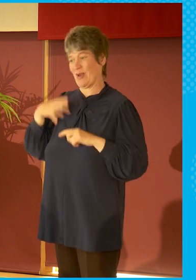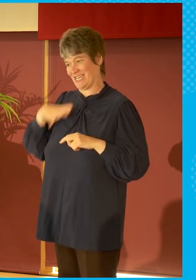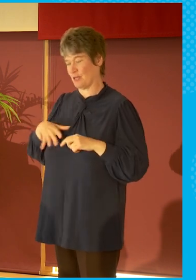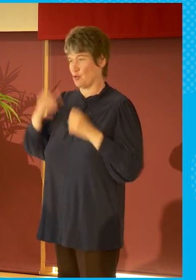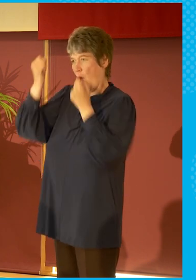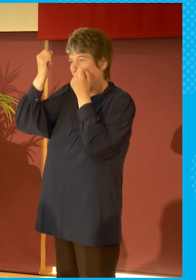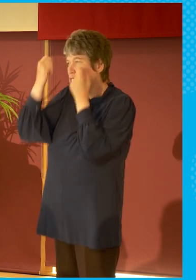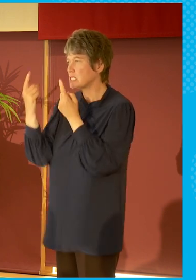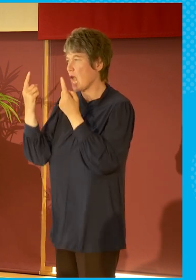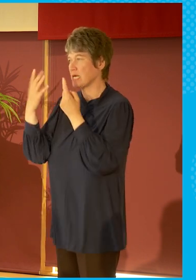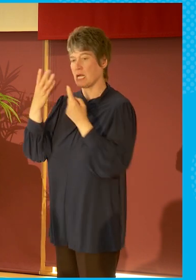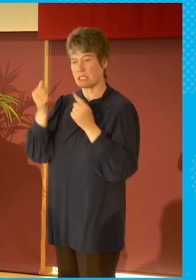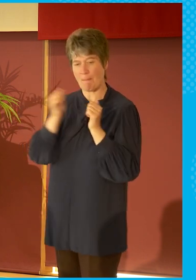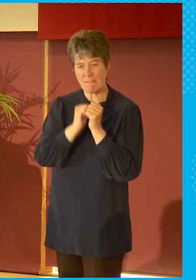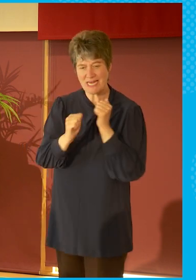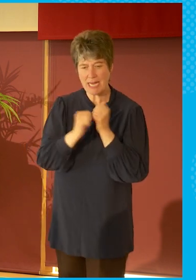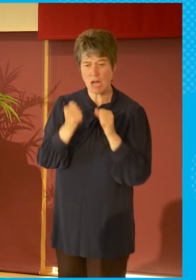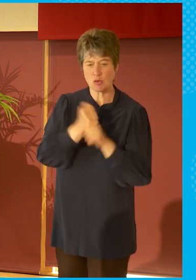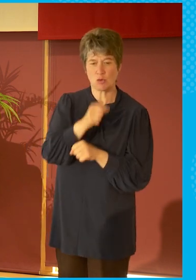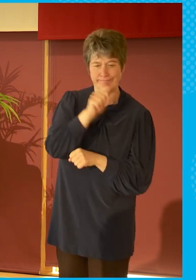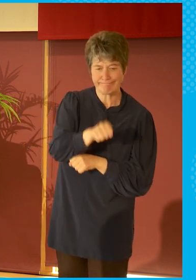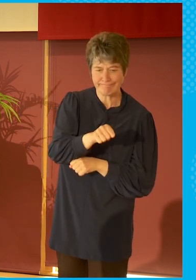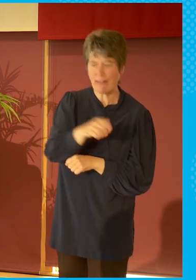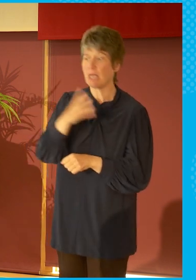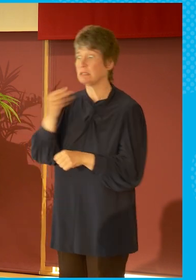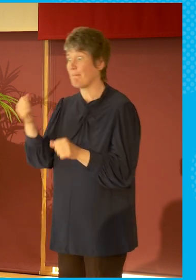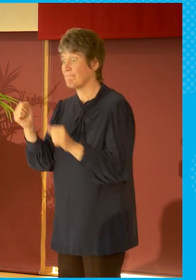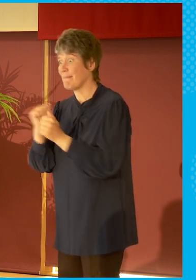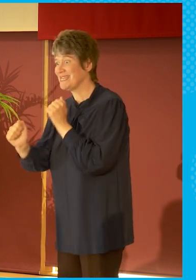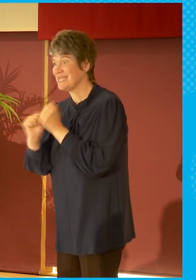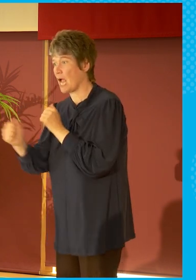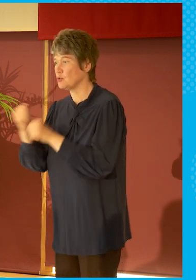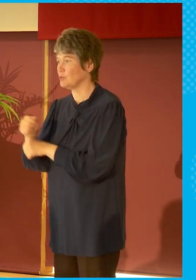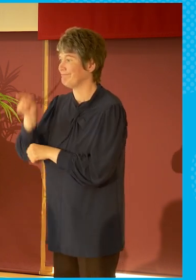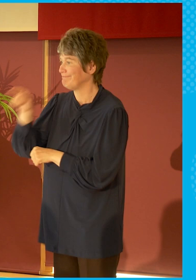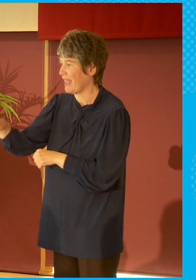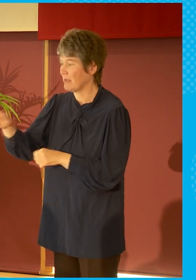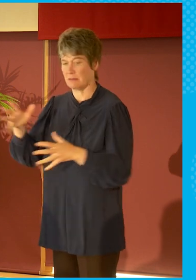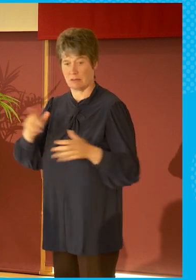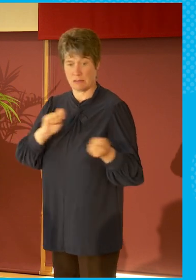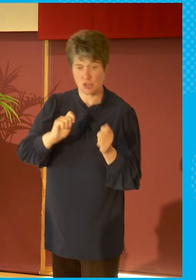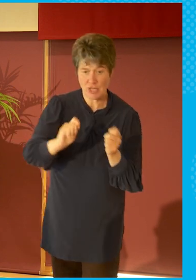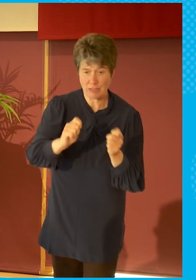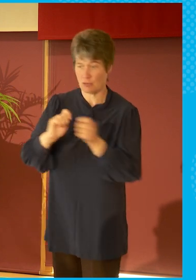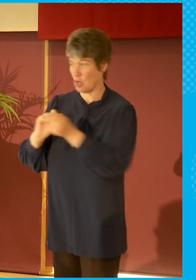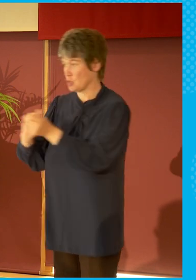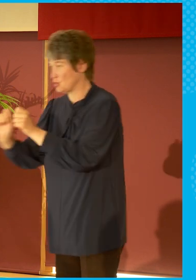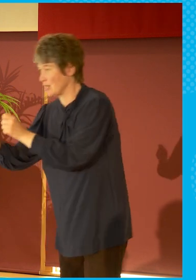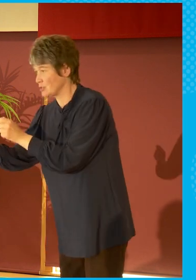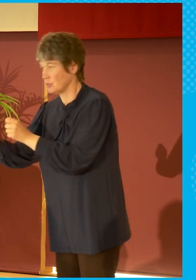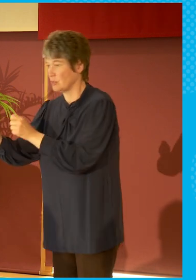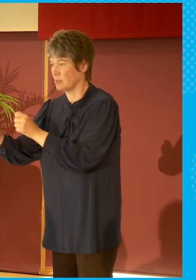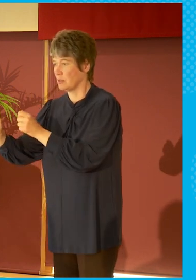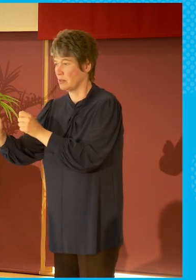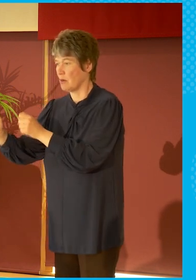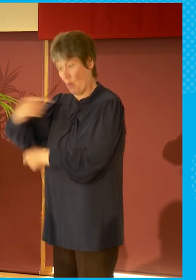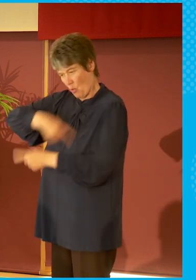do. We need to understand the landscape that's changing, all the sorts of things that have been discussed now.